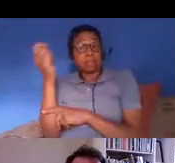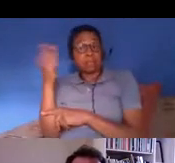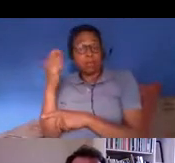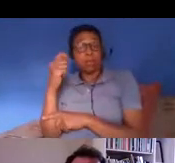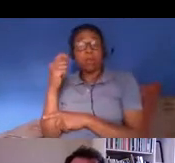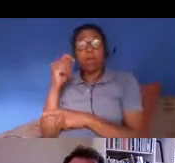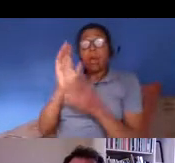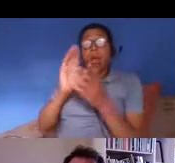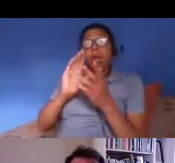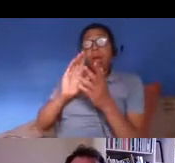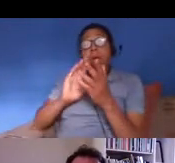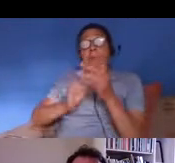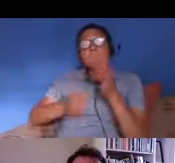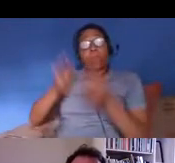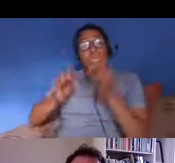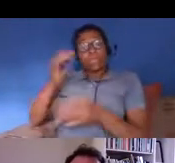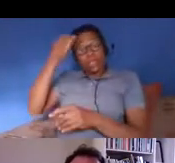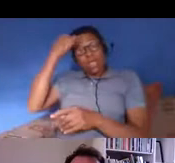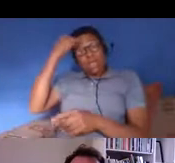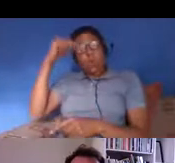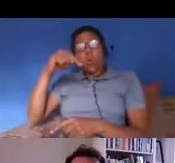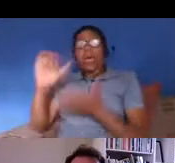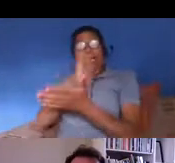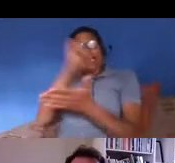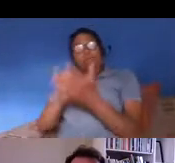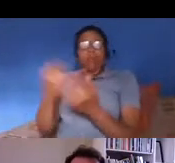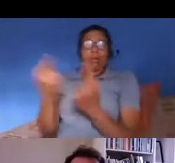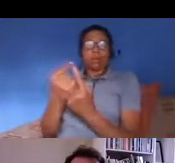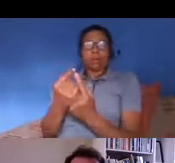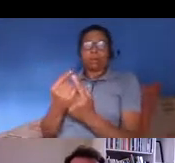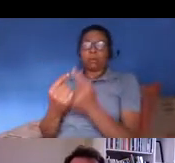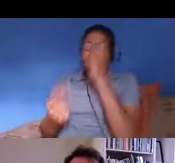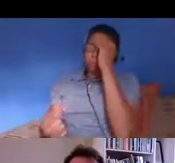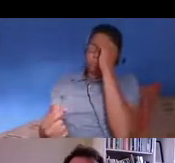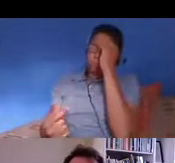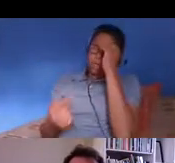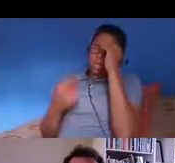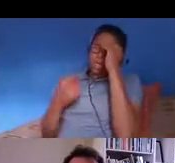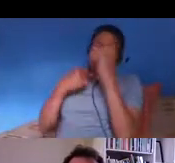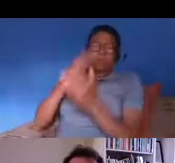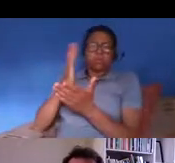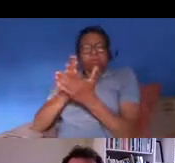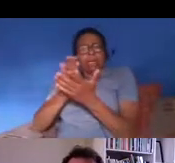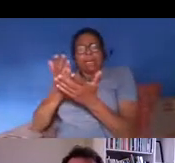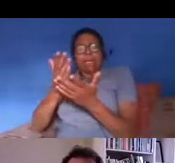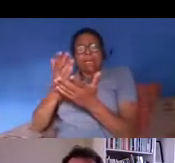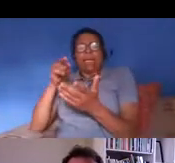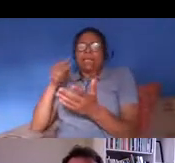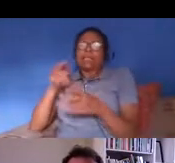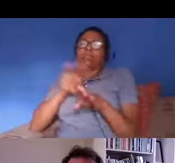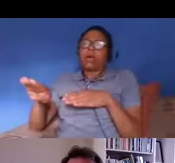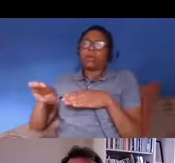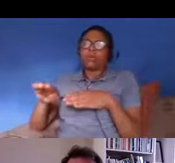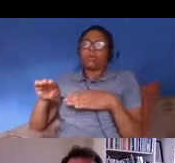still want it done because they thought it was the right thing to do um and essentially it's about cutting off um access to